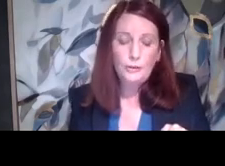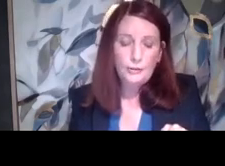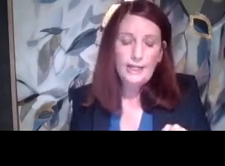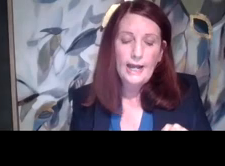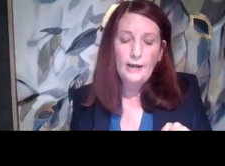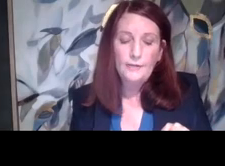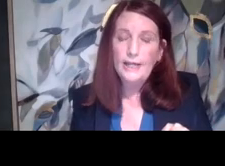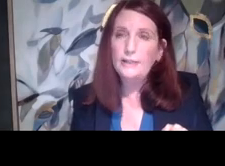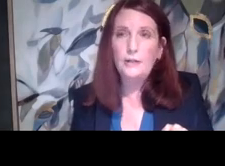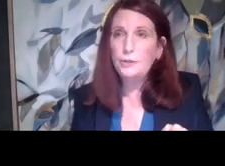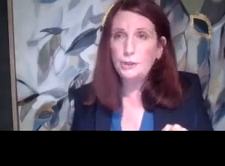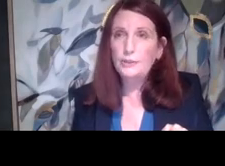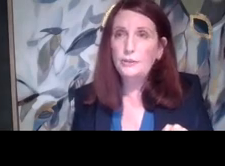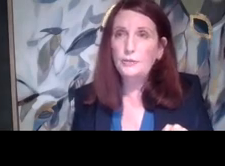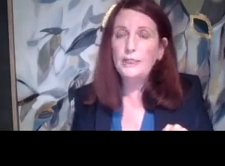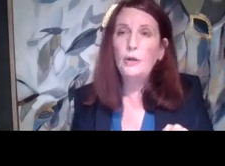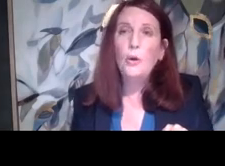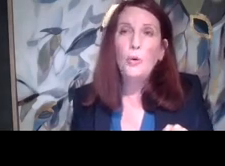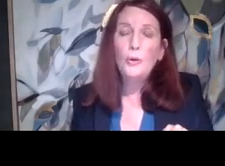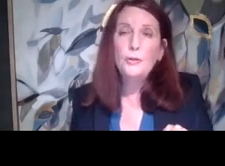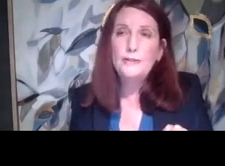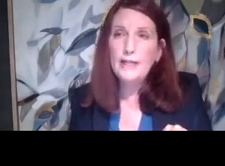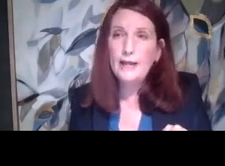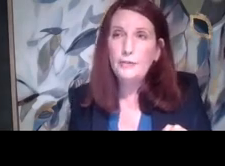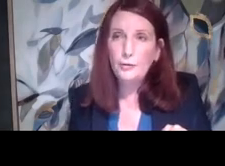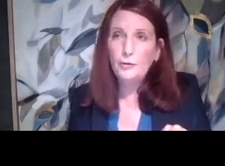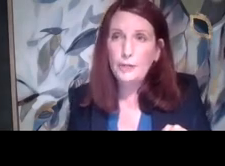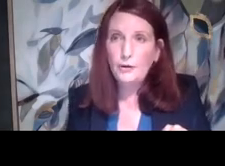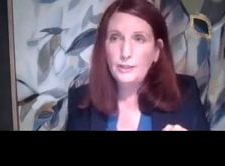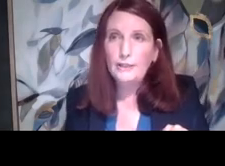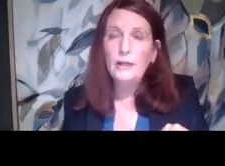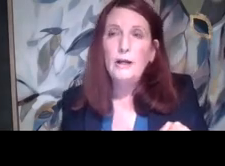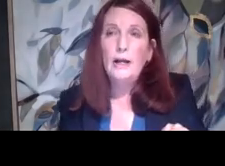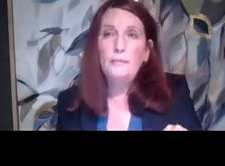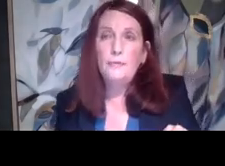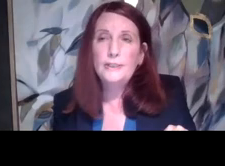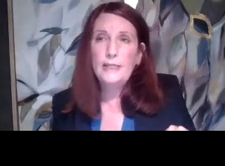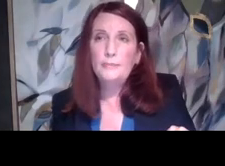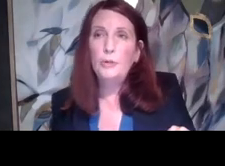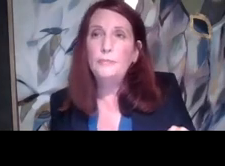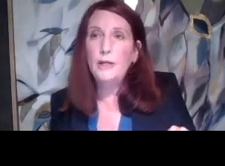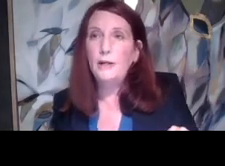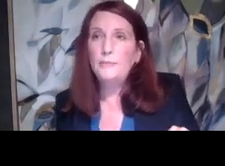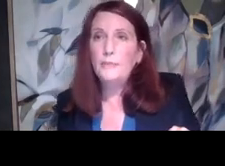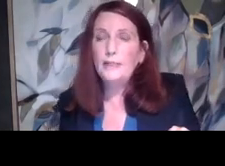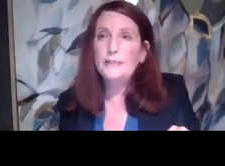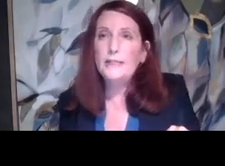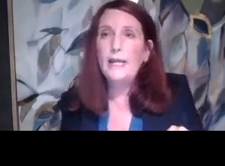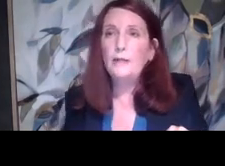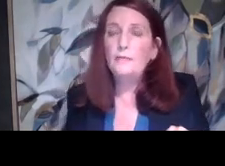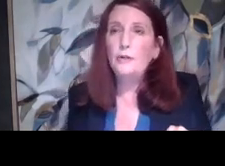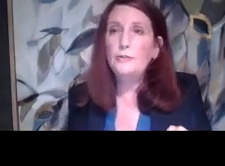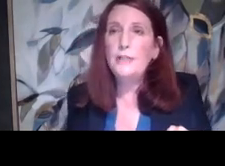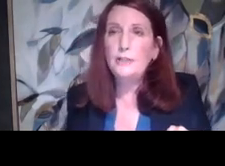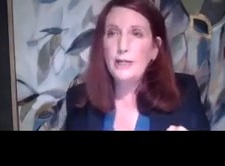or you can have a, another student doing it, or you could even have a third party. Um, for example, um, let's